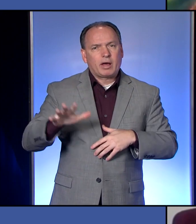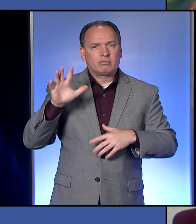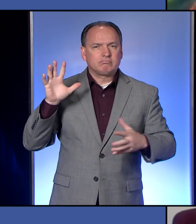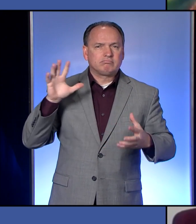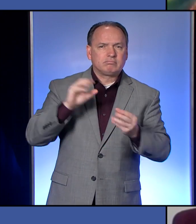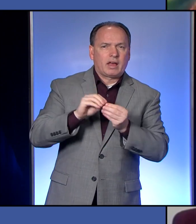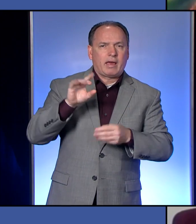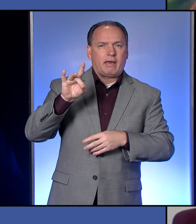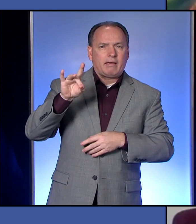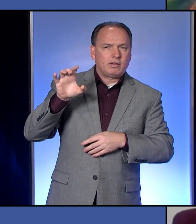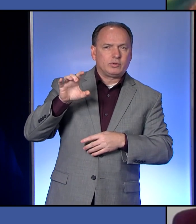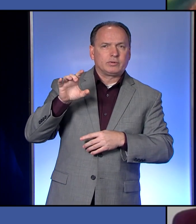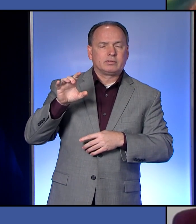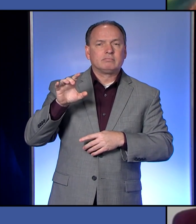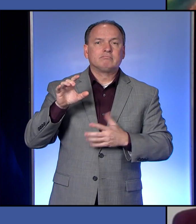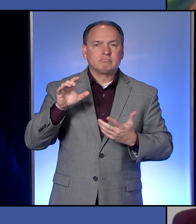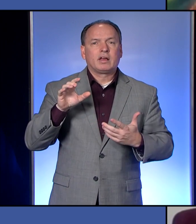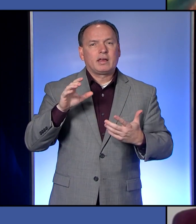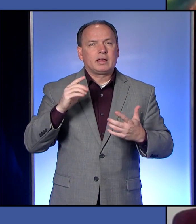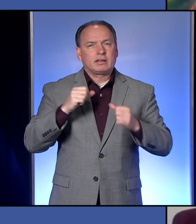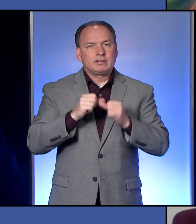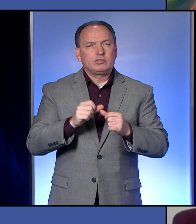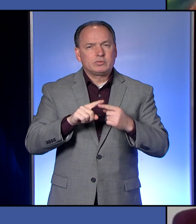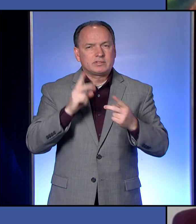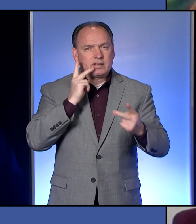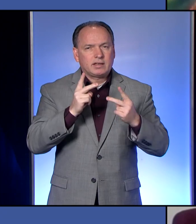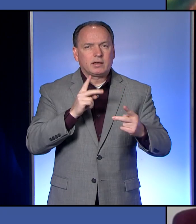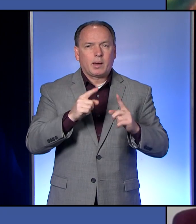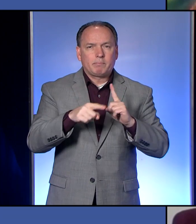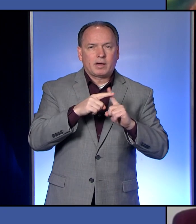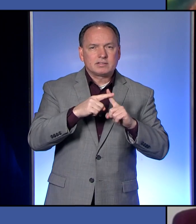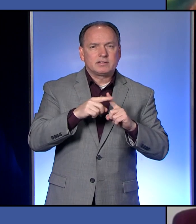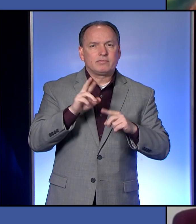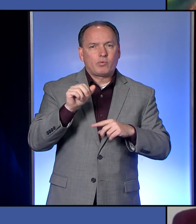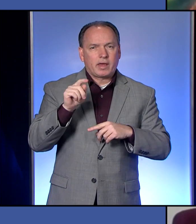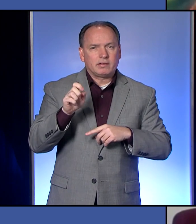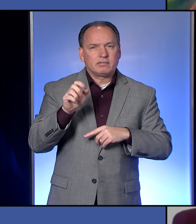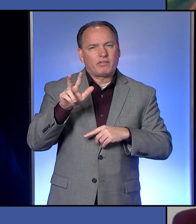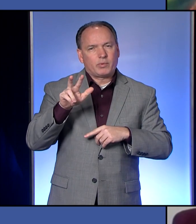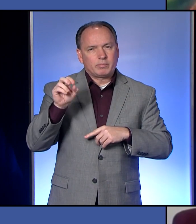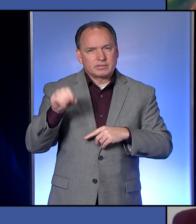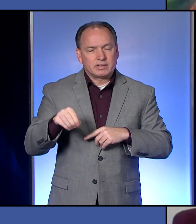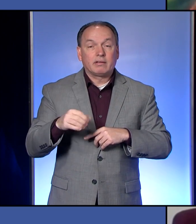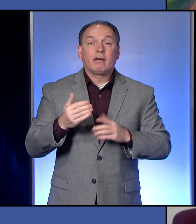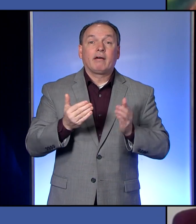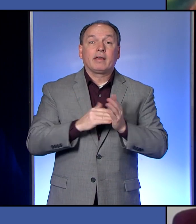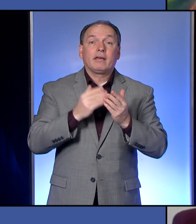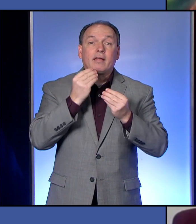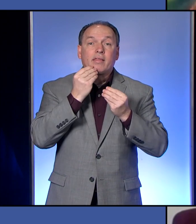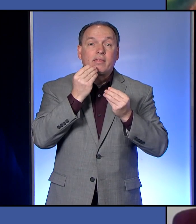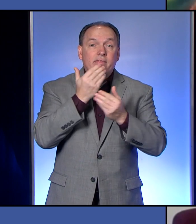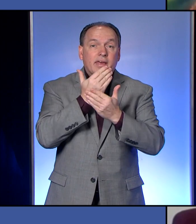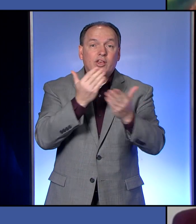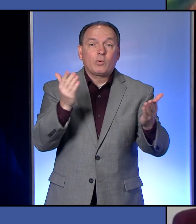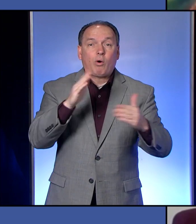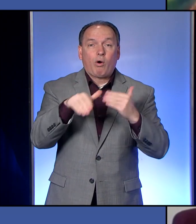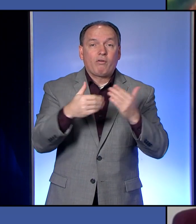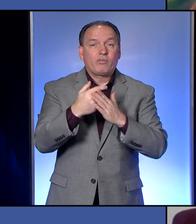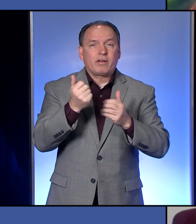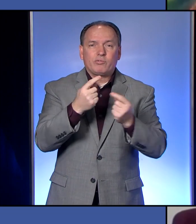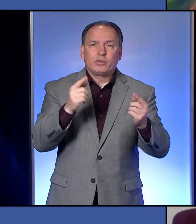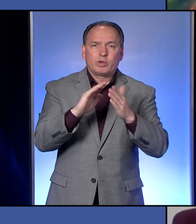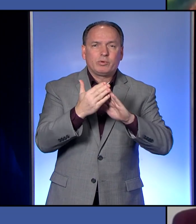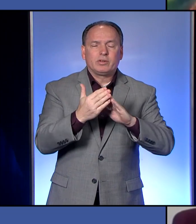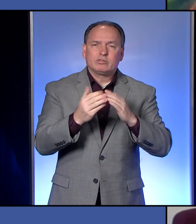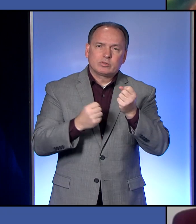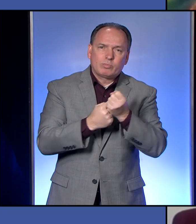800 patients and continue to see a positivity rate of 3%. Again, thank you to everyone in the Erie community. The amount of support